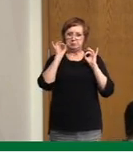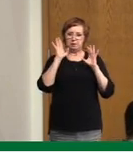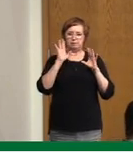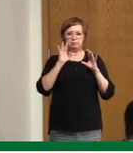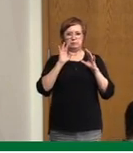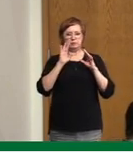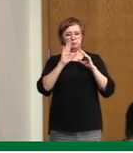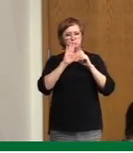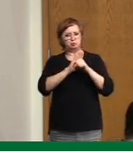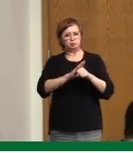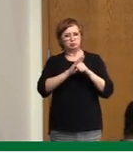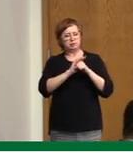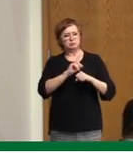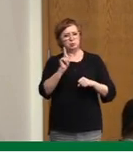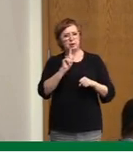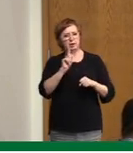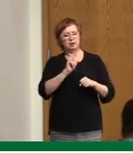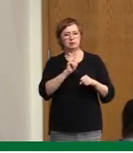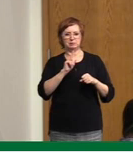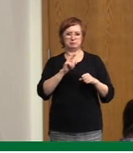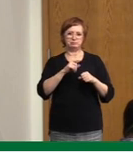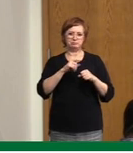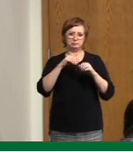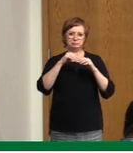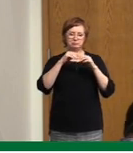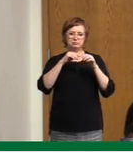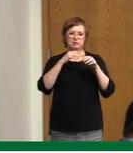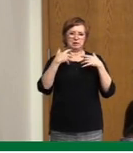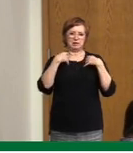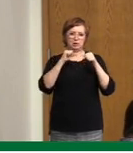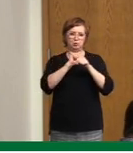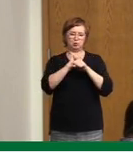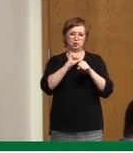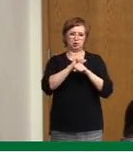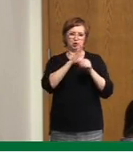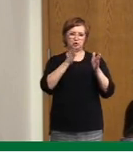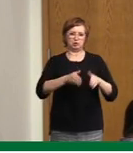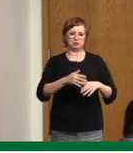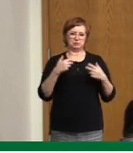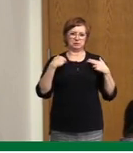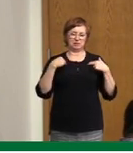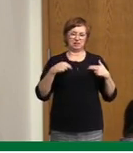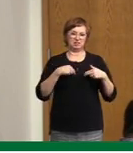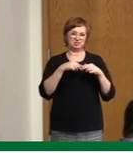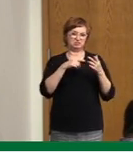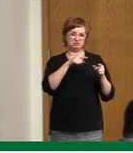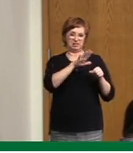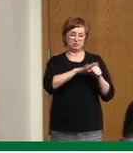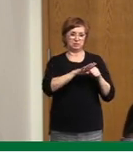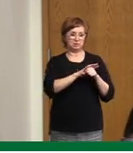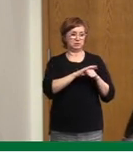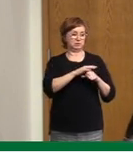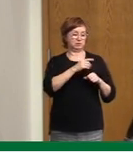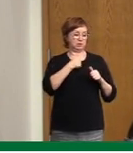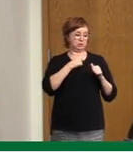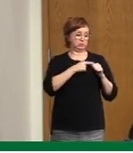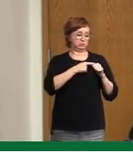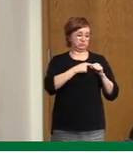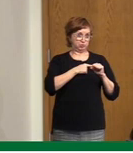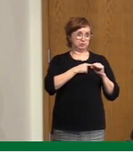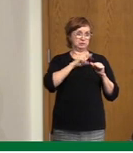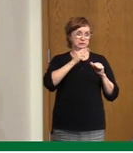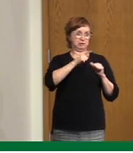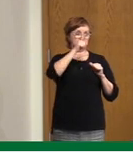where are we getting other healthcare workers from to fill all those spots? I can maybe start, and then maybe Scott can join in.